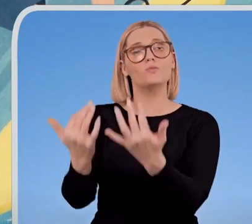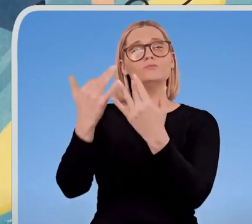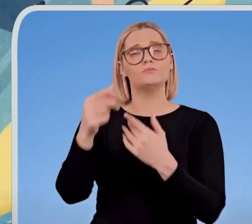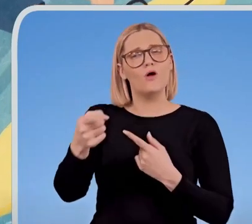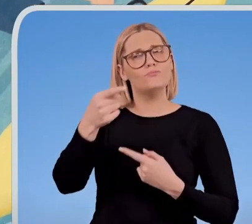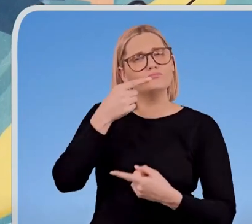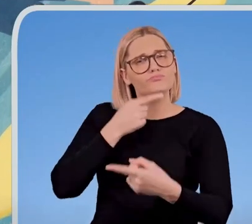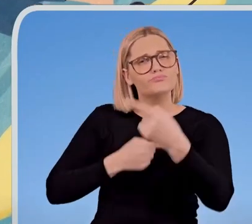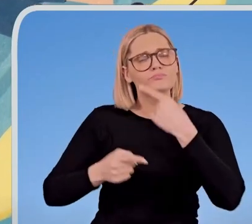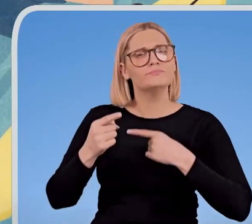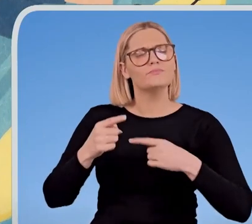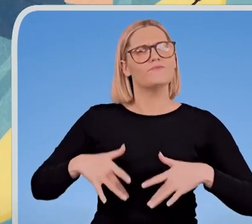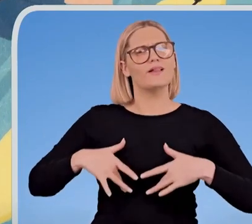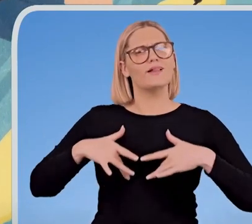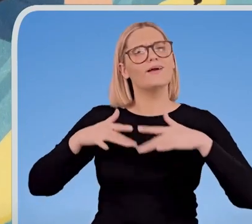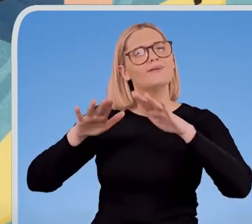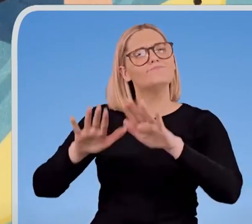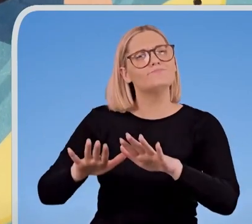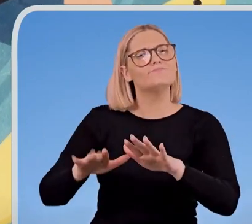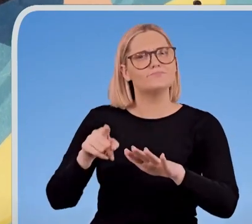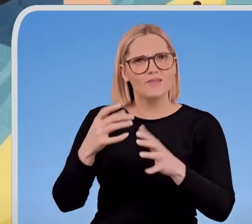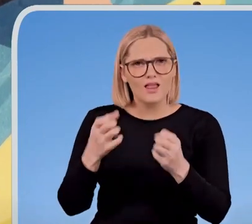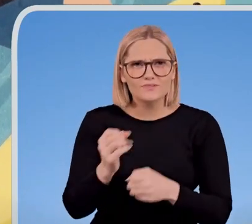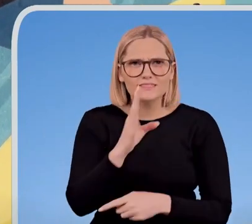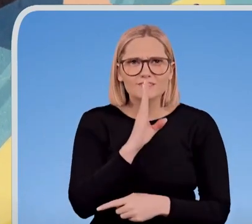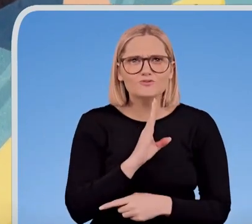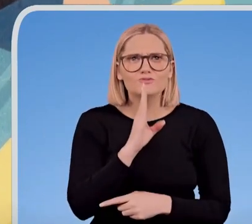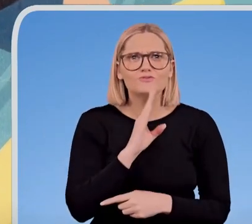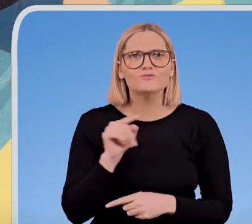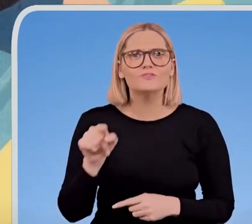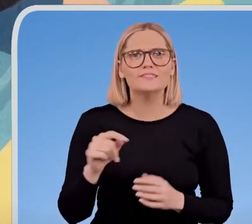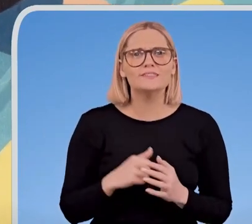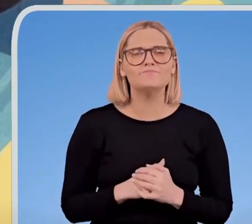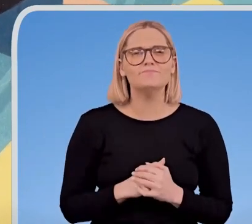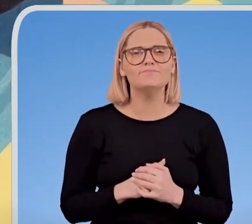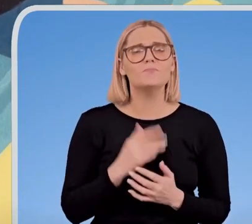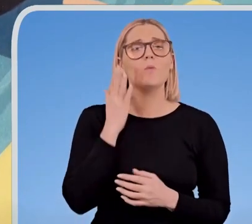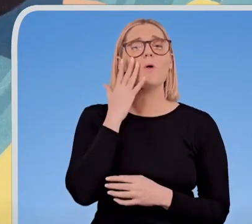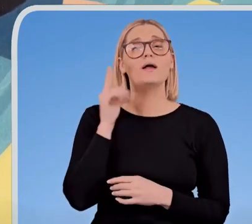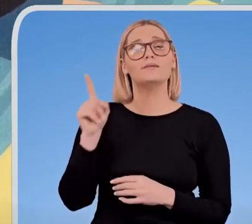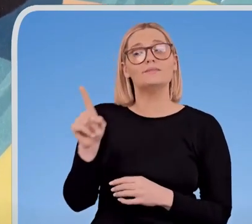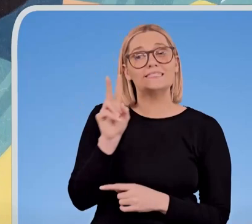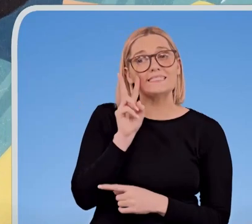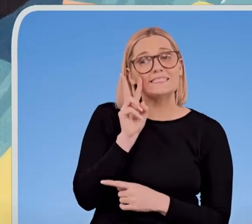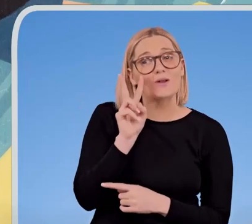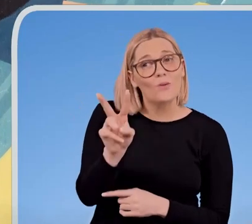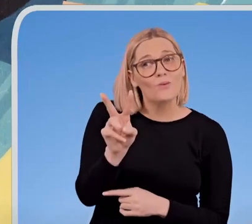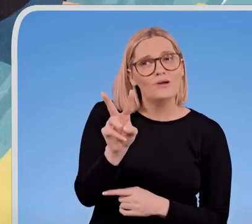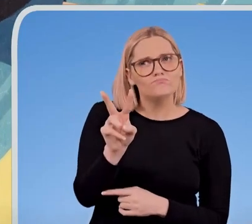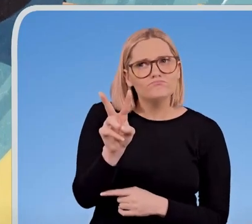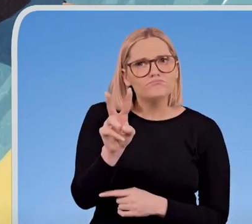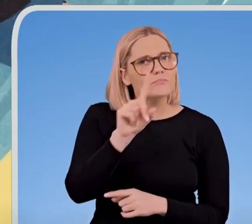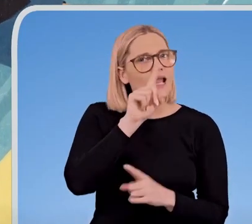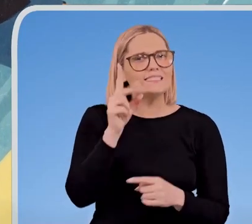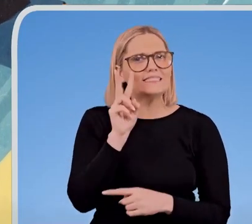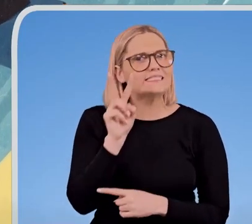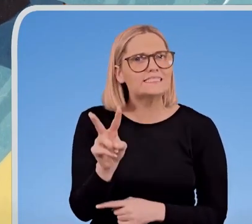When he touches the ocean, he feels its secrets. But when he looks at the ocean, he cannot see it.